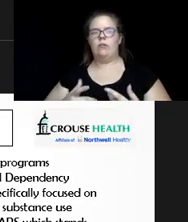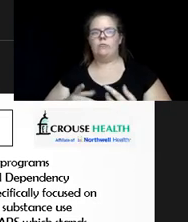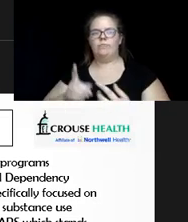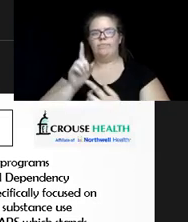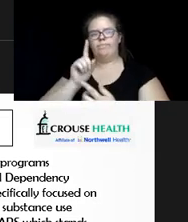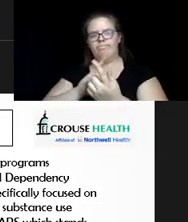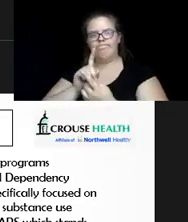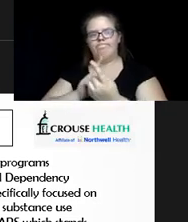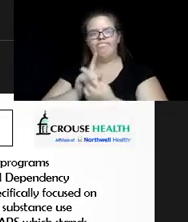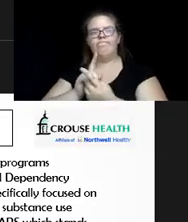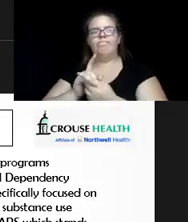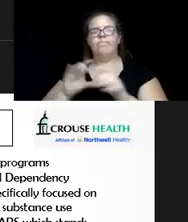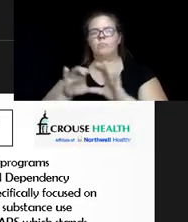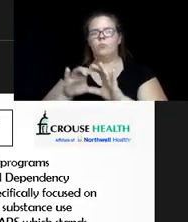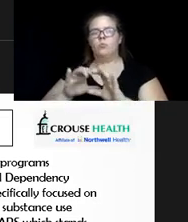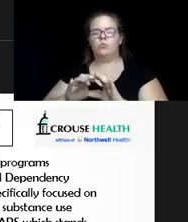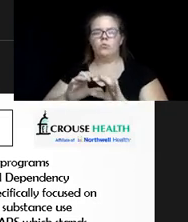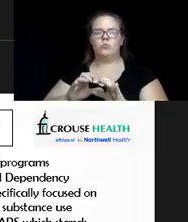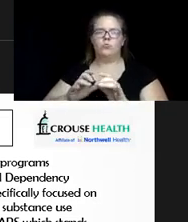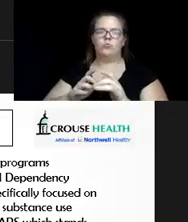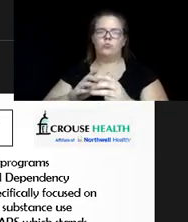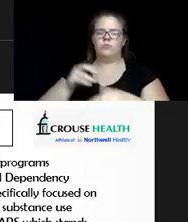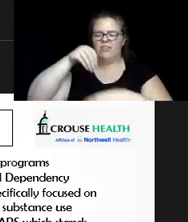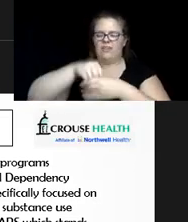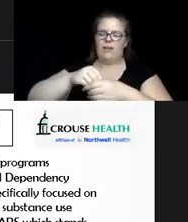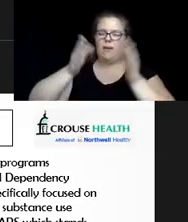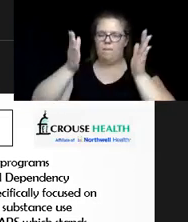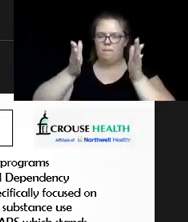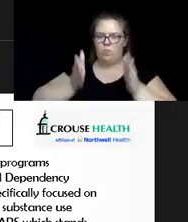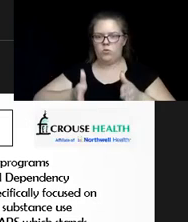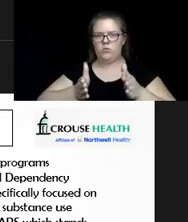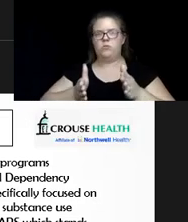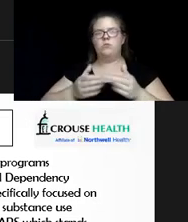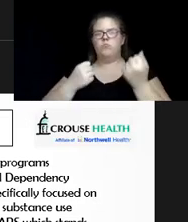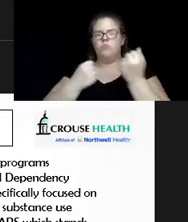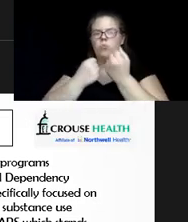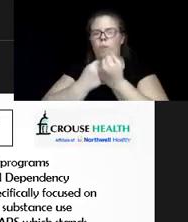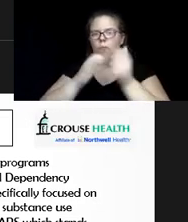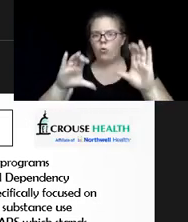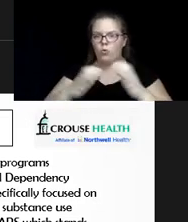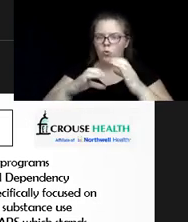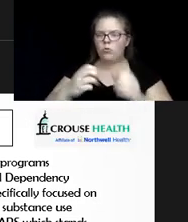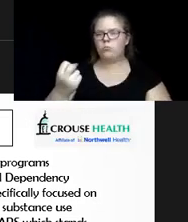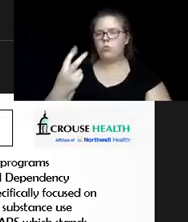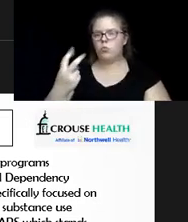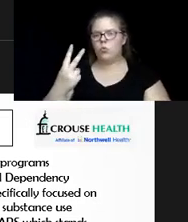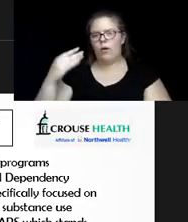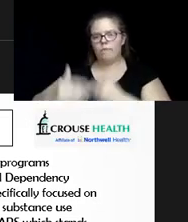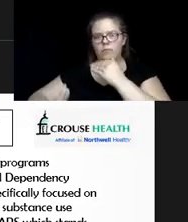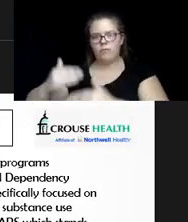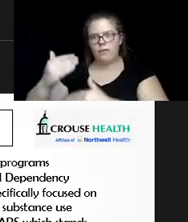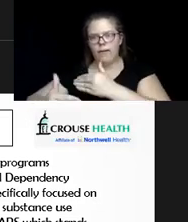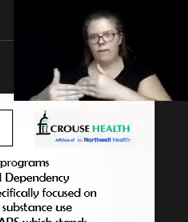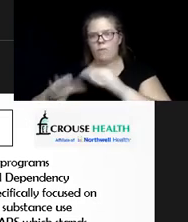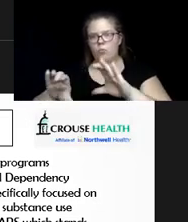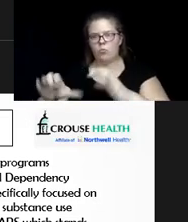12-step meetings, in-person support groups and all that. But if we have the technology